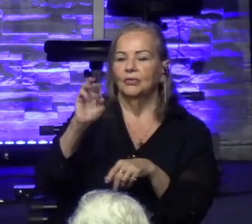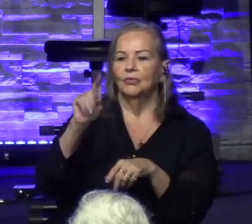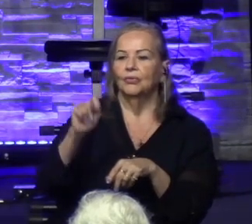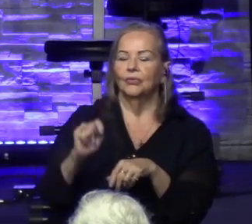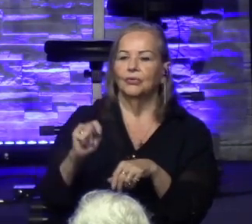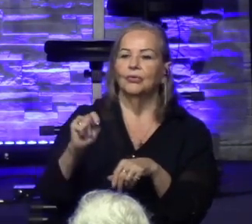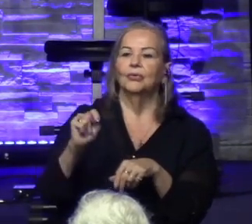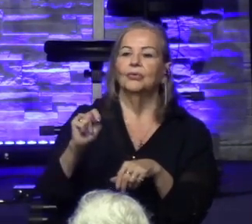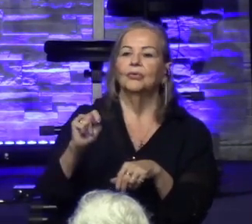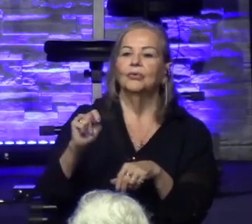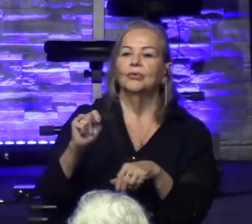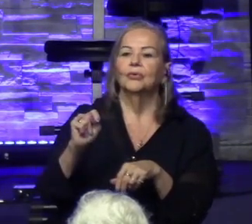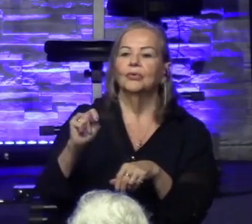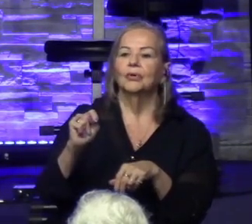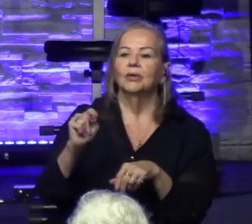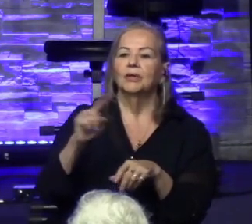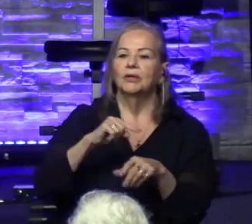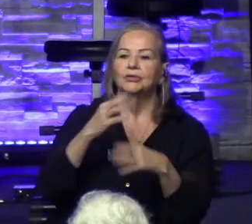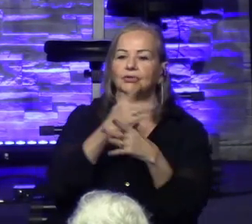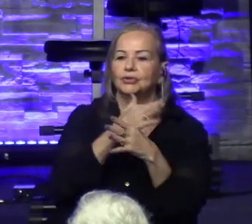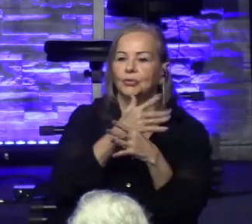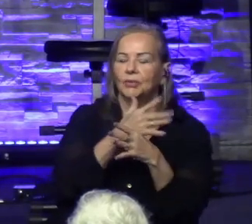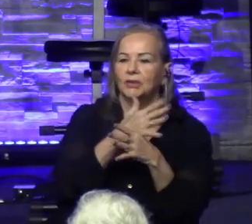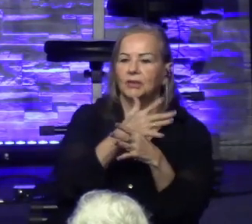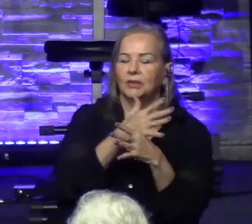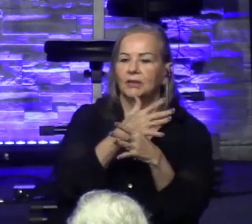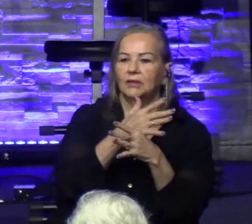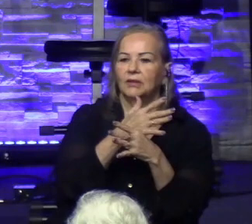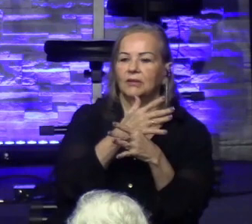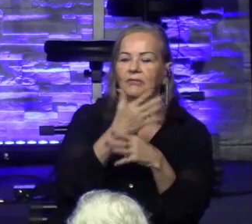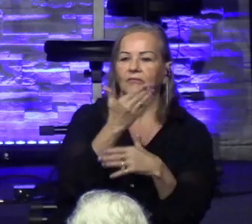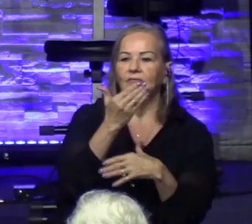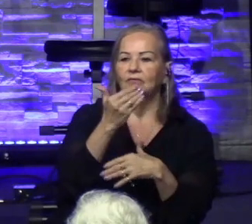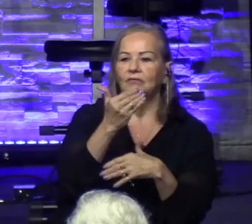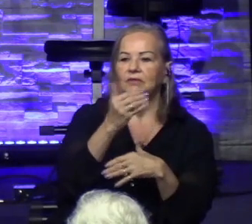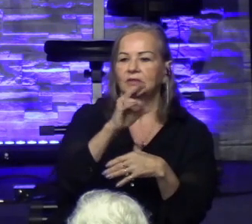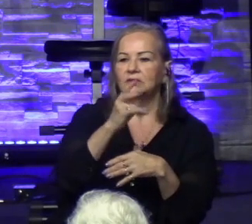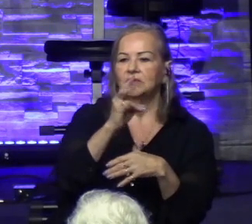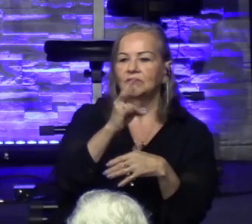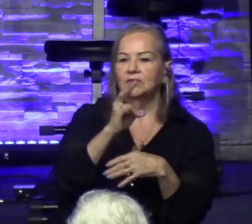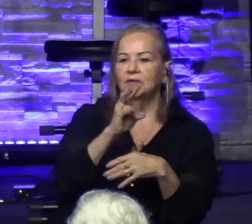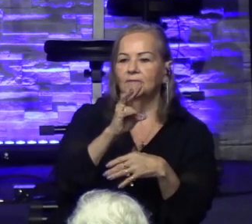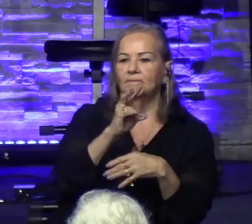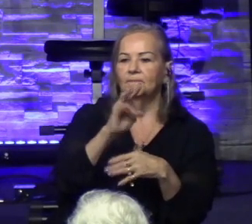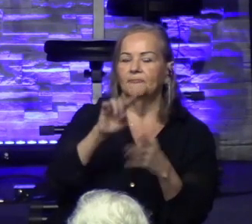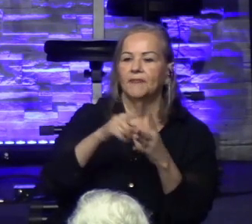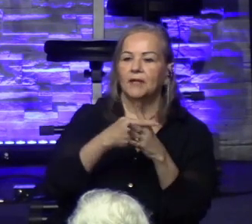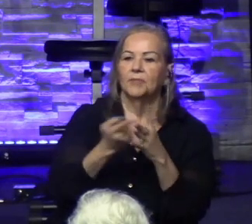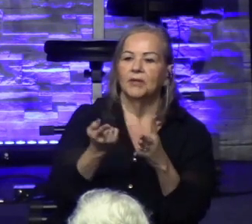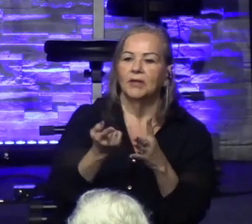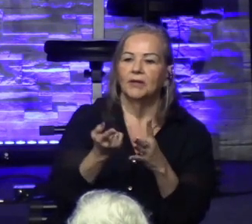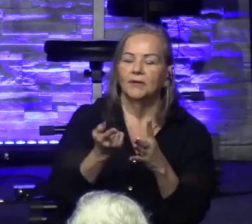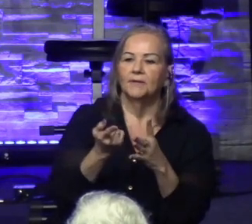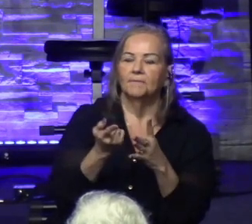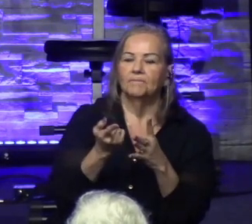Wittenberg, Germany, in 1517. And he began it with a prayer. says, out of the love for the truth